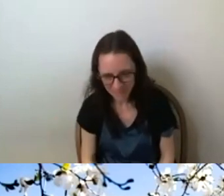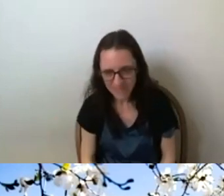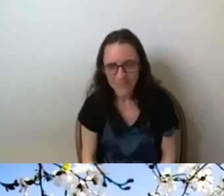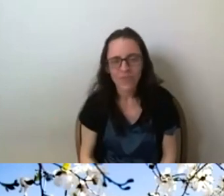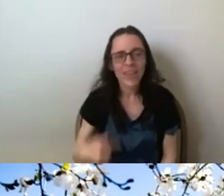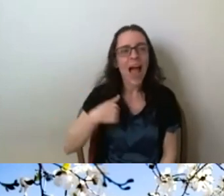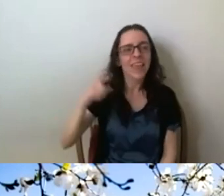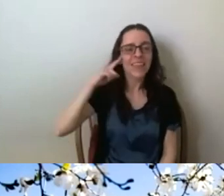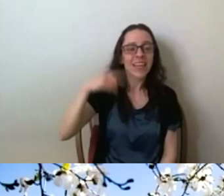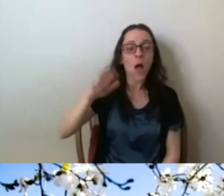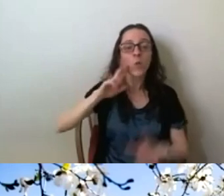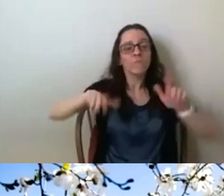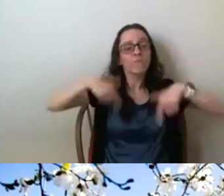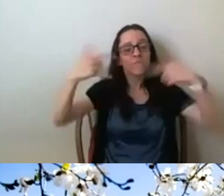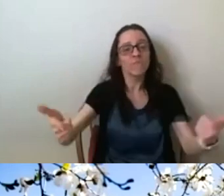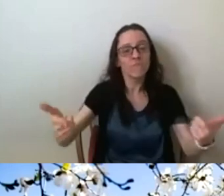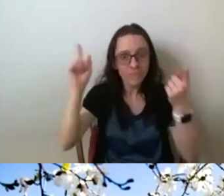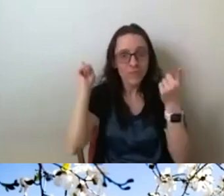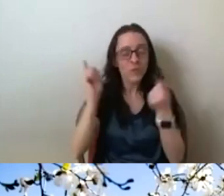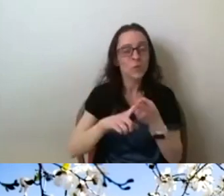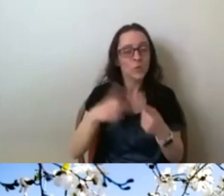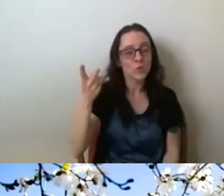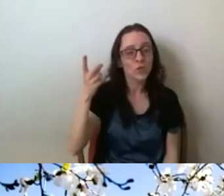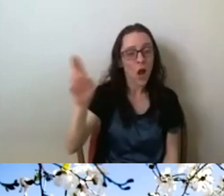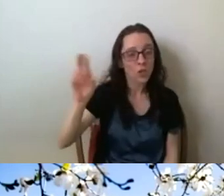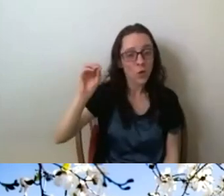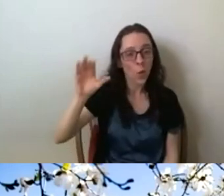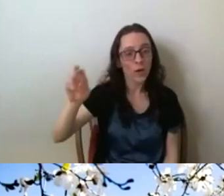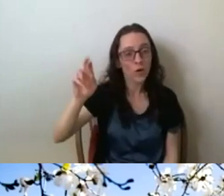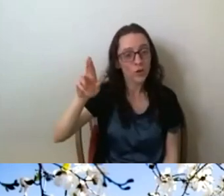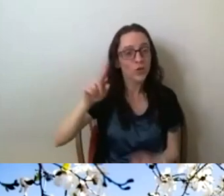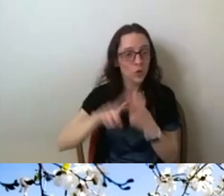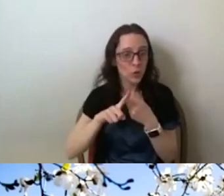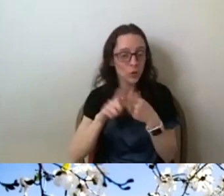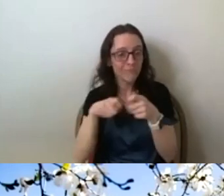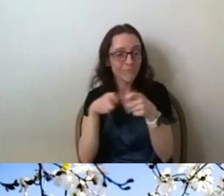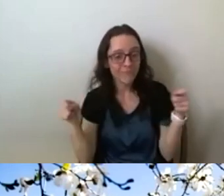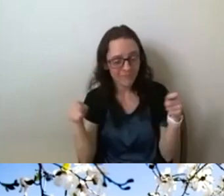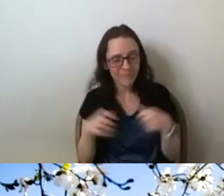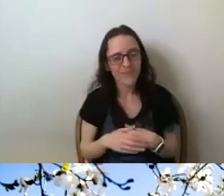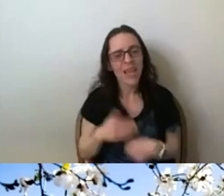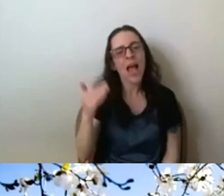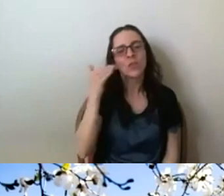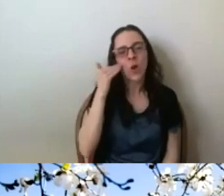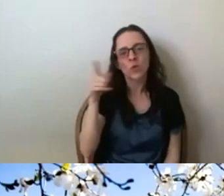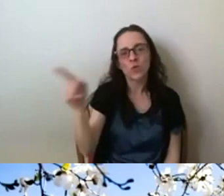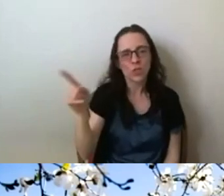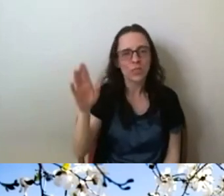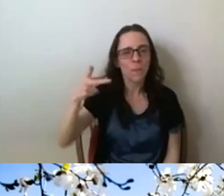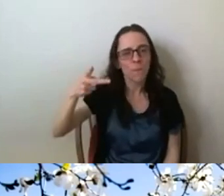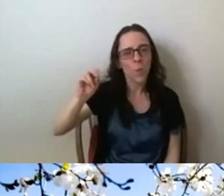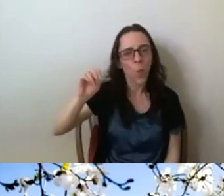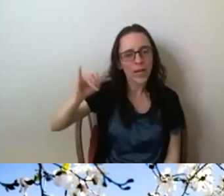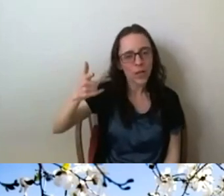back to Dr. Poiger to close us out. I do want to, as I know, she will thank all of our panelists, guests,